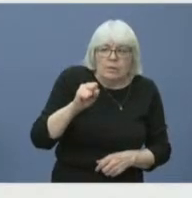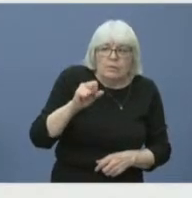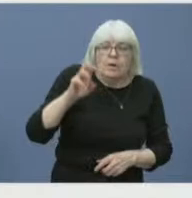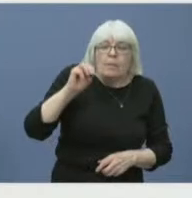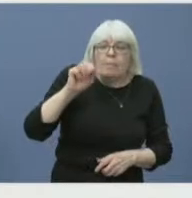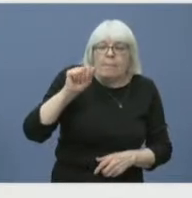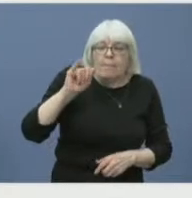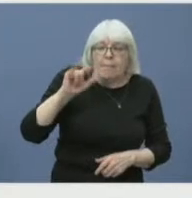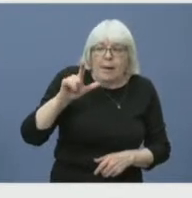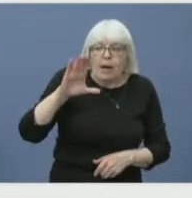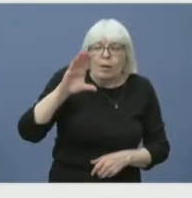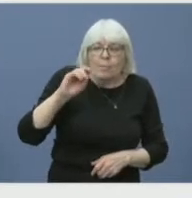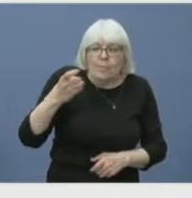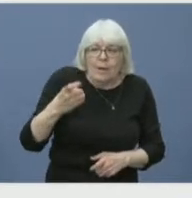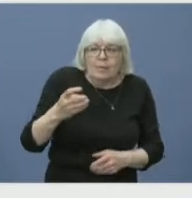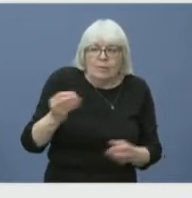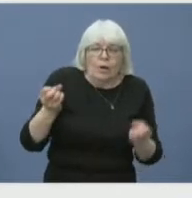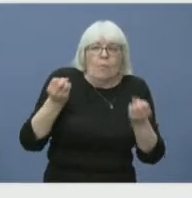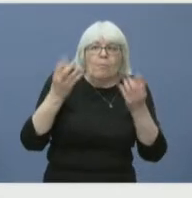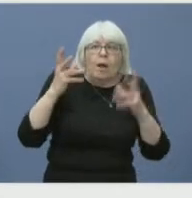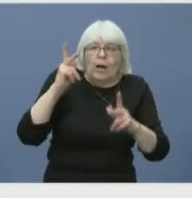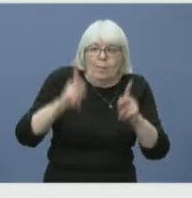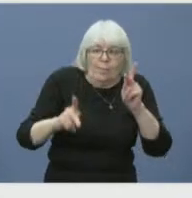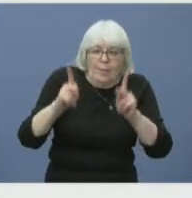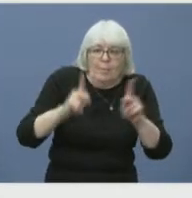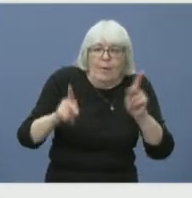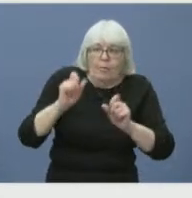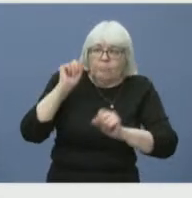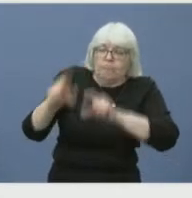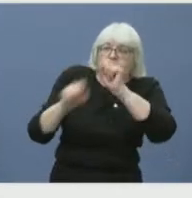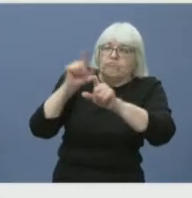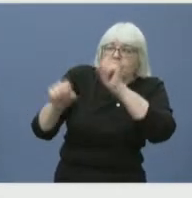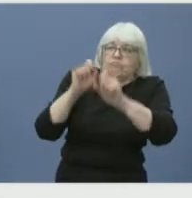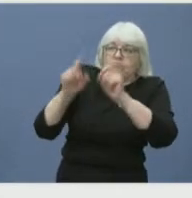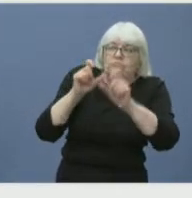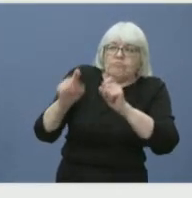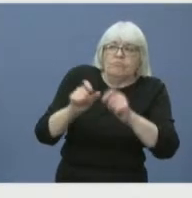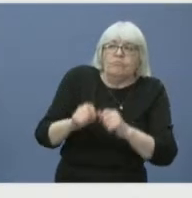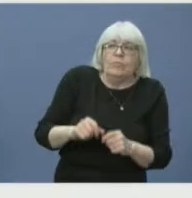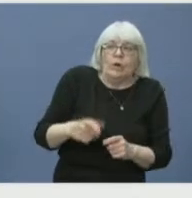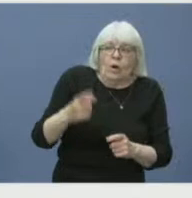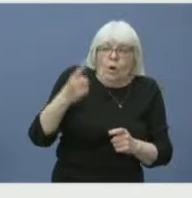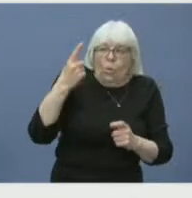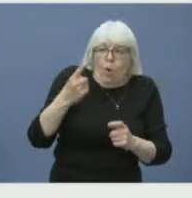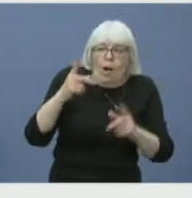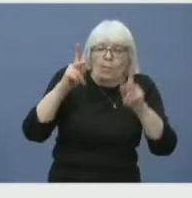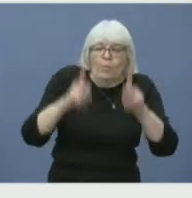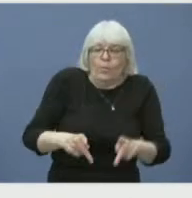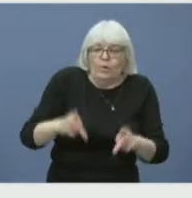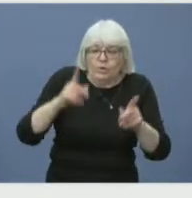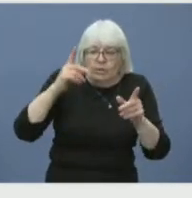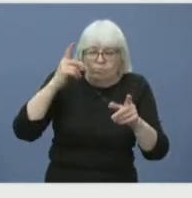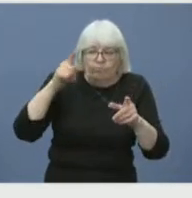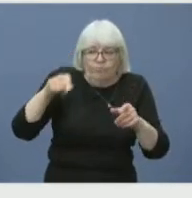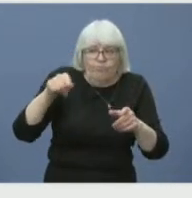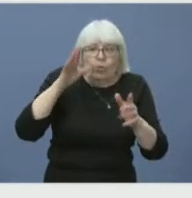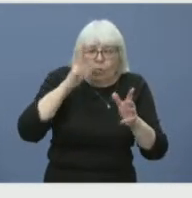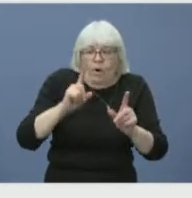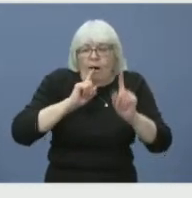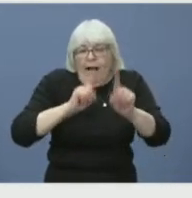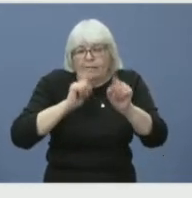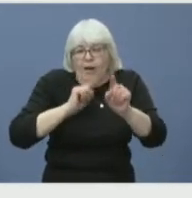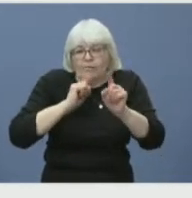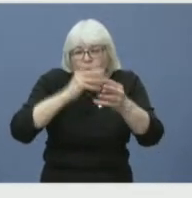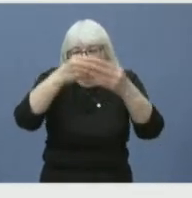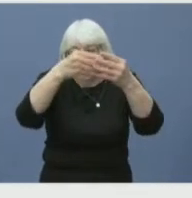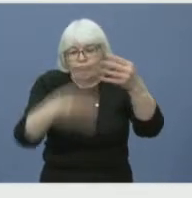every day to ask questions directly, which we have a full time person dedicated to answering all those questions. You know, we're trying to get